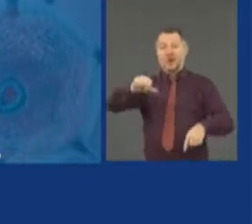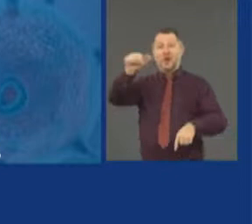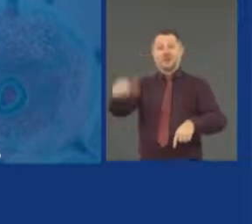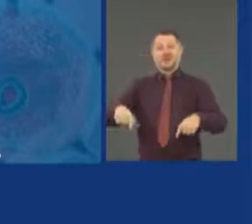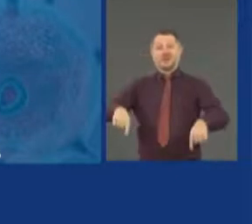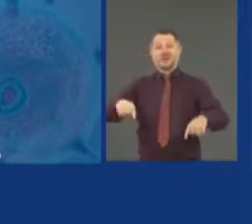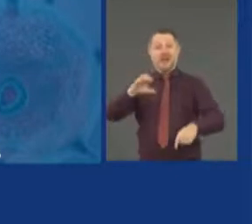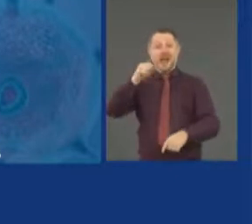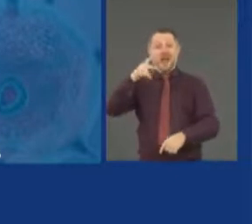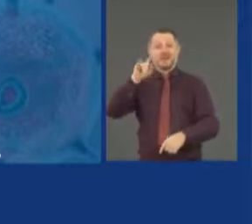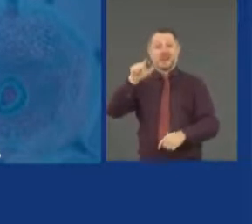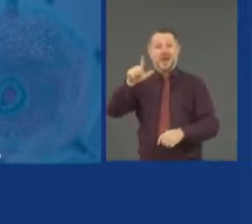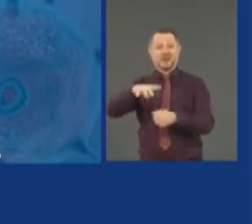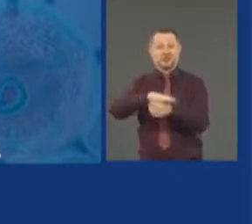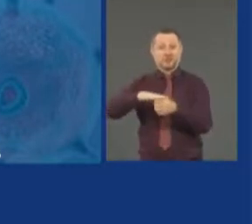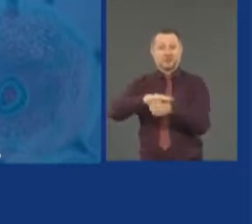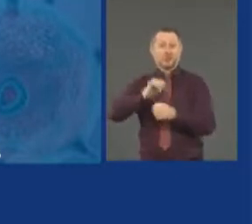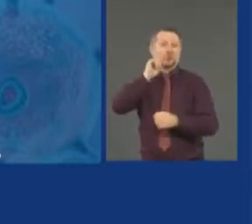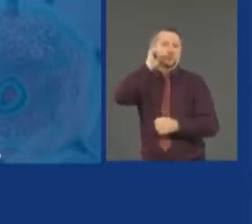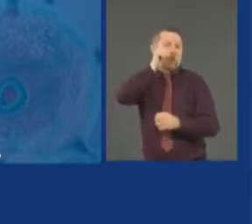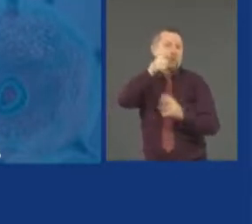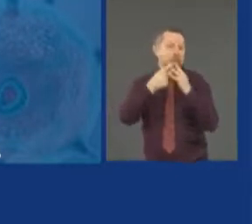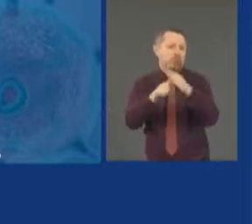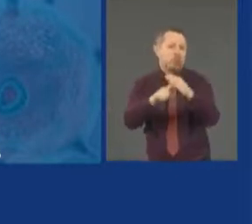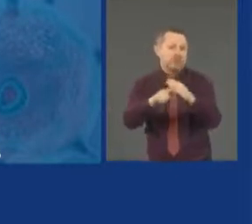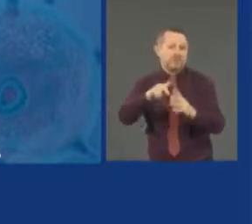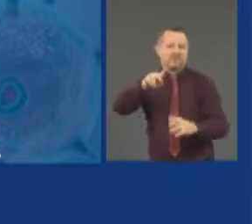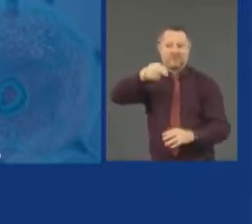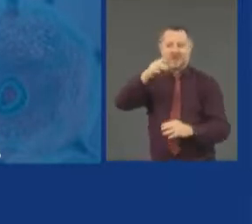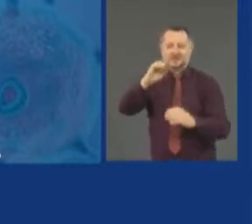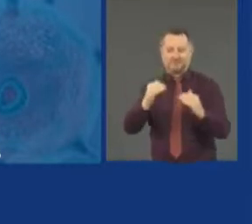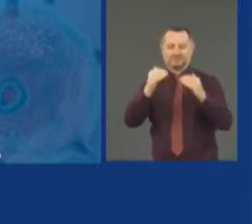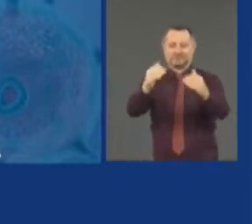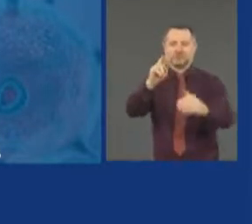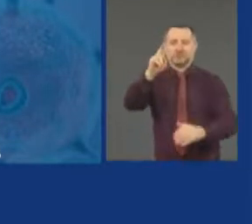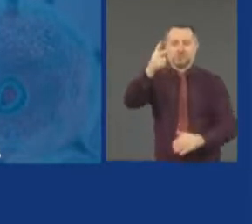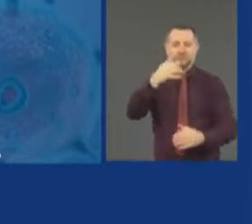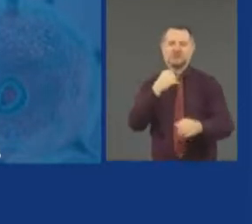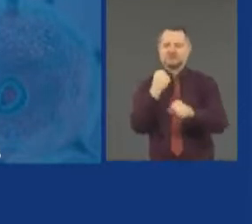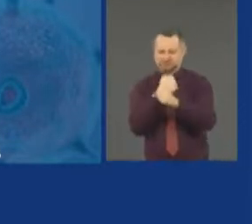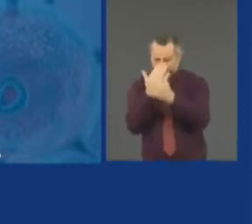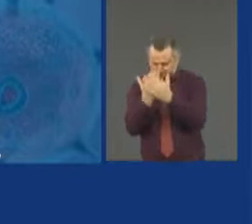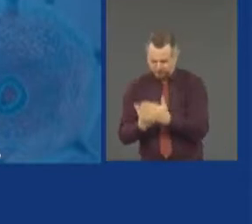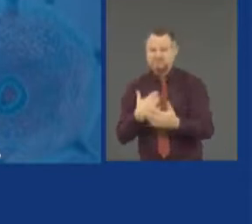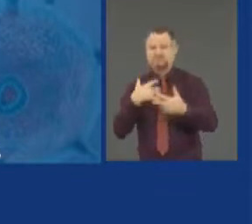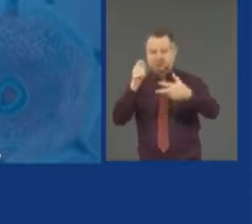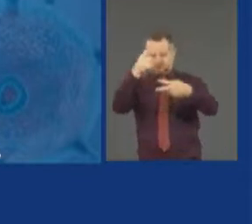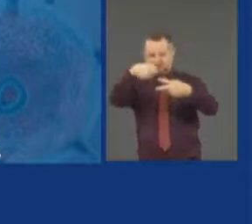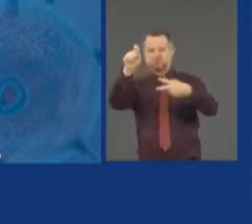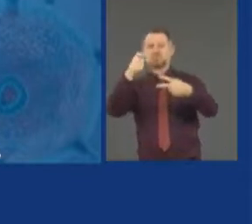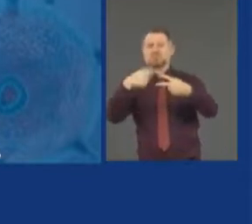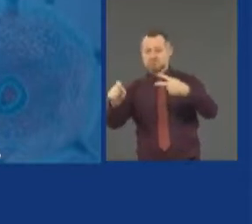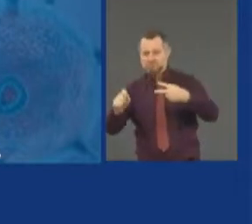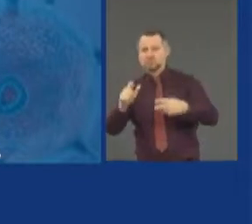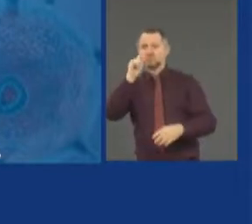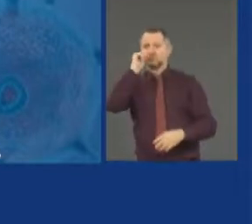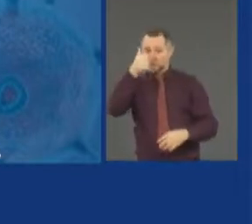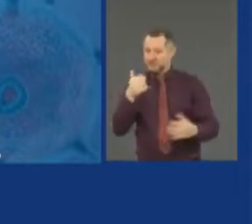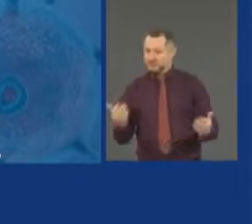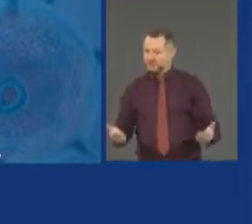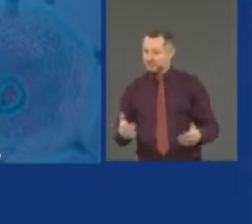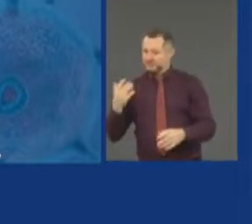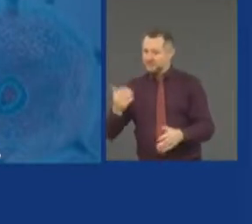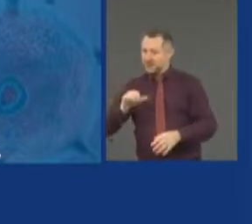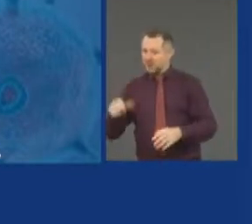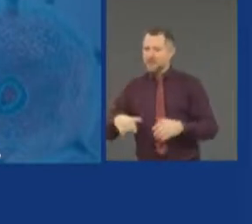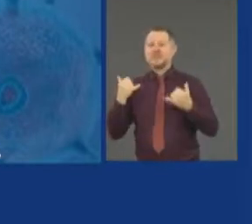indicate that. Our experts are going over the numbers, but there's no reason to believe that the capital district doesn't go into